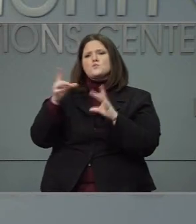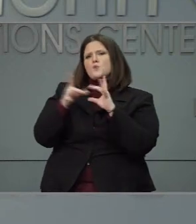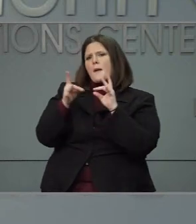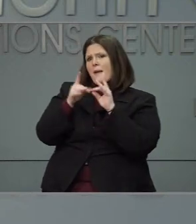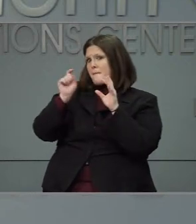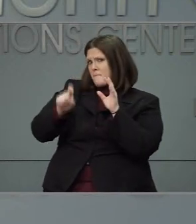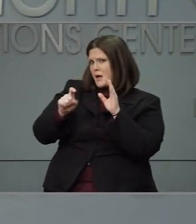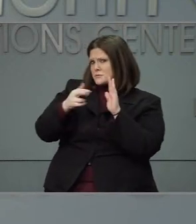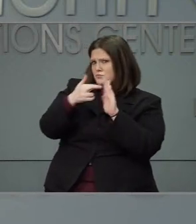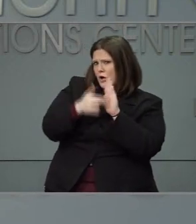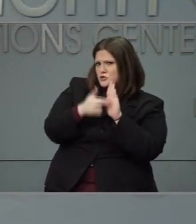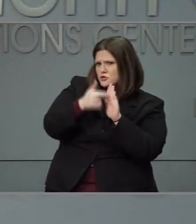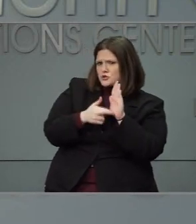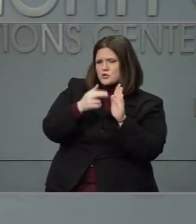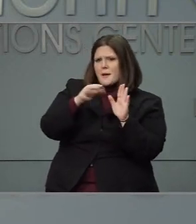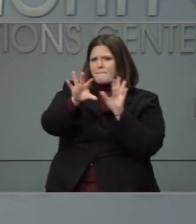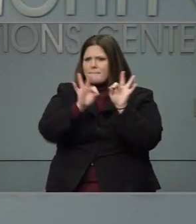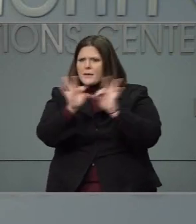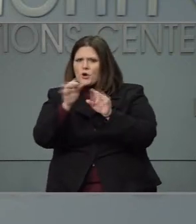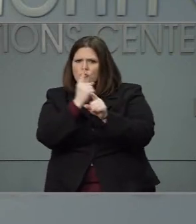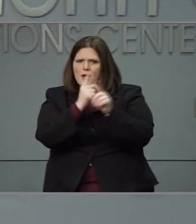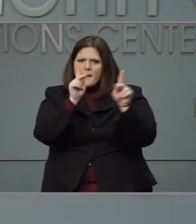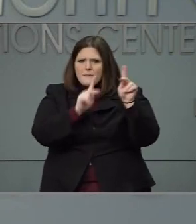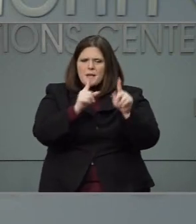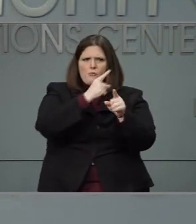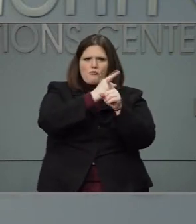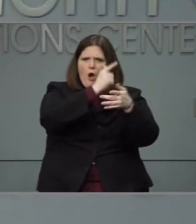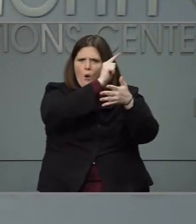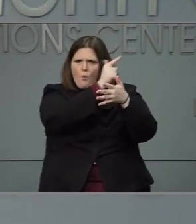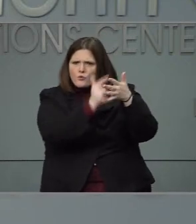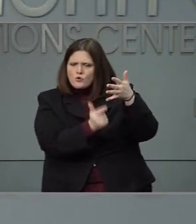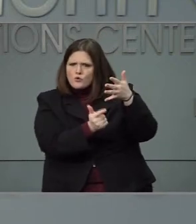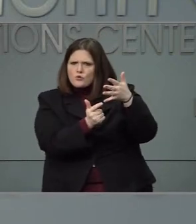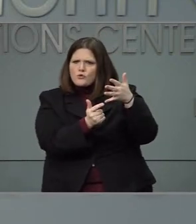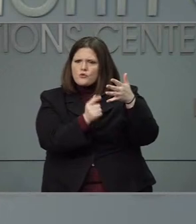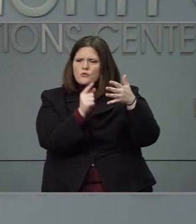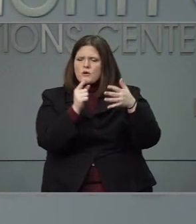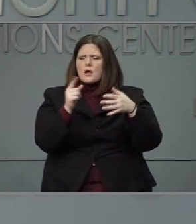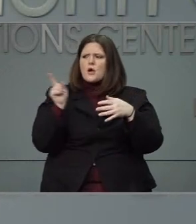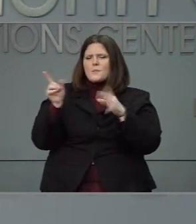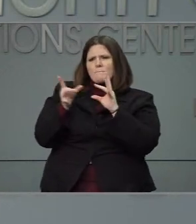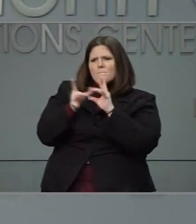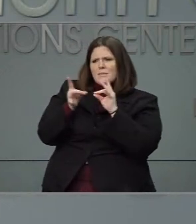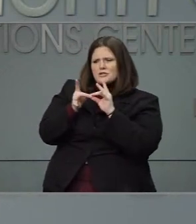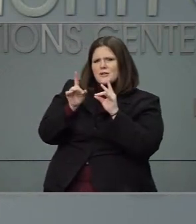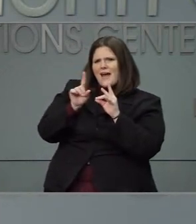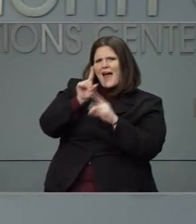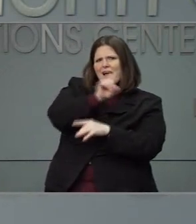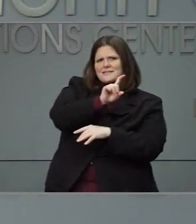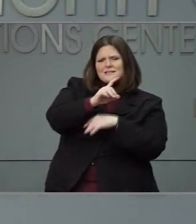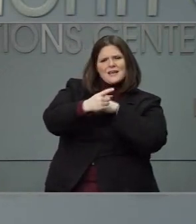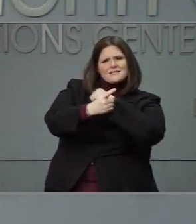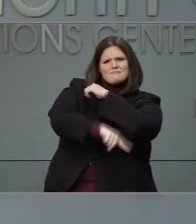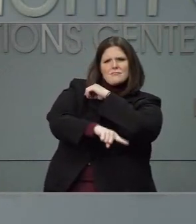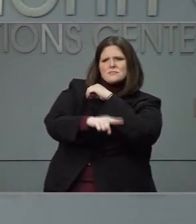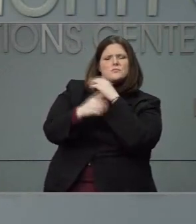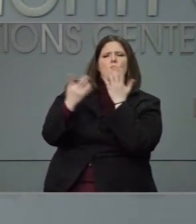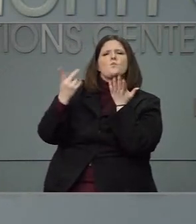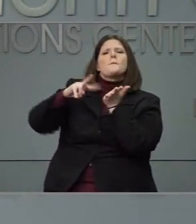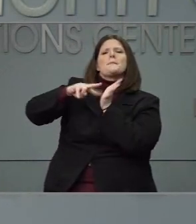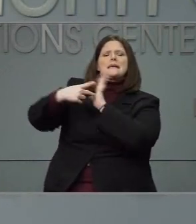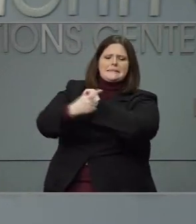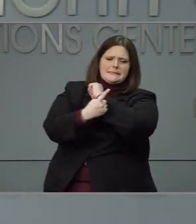the right people in the right order to get vaccinated when they should? And you mentioned asking the board for discipline options. What can be done